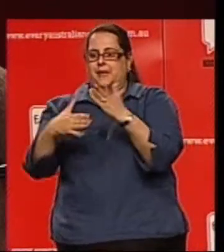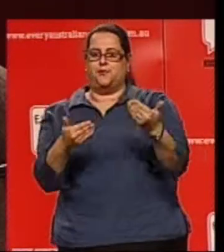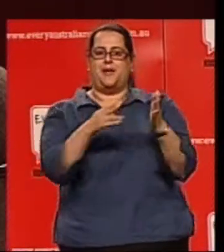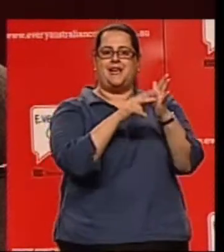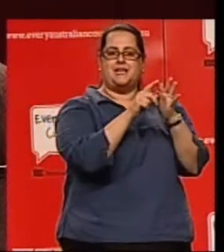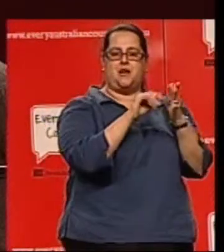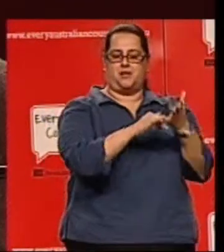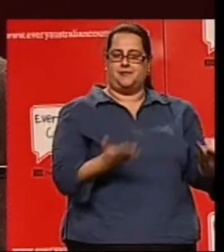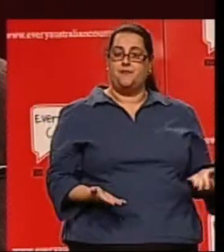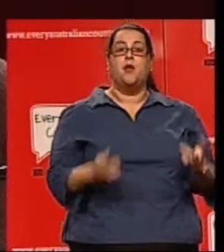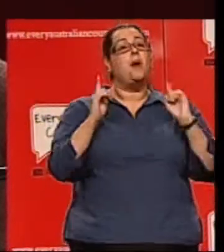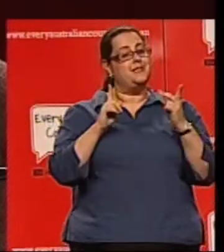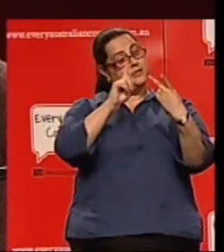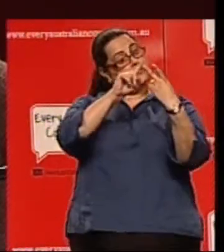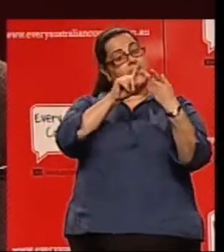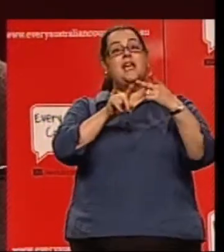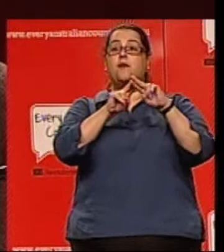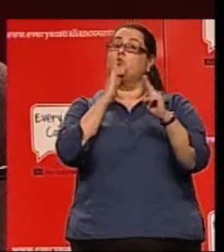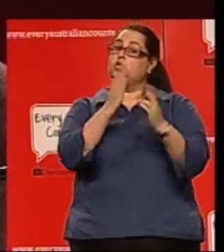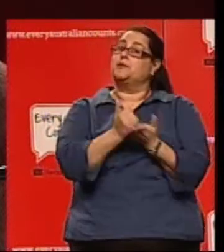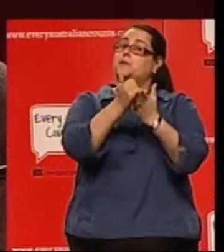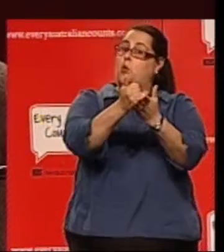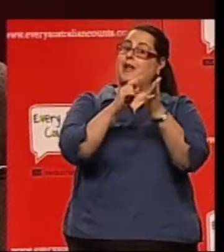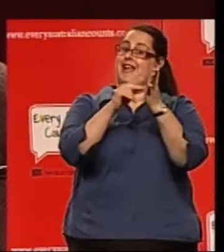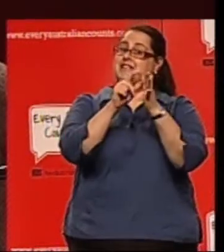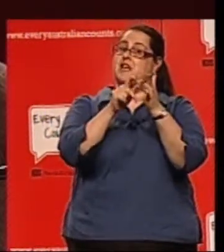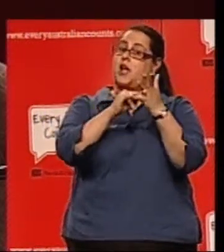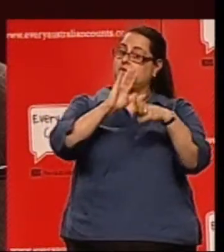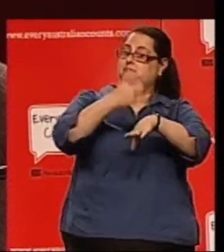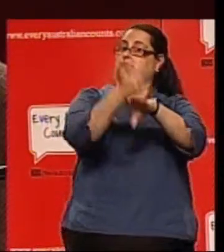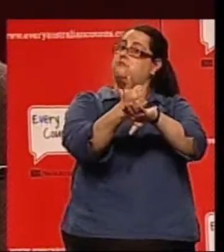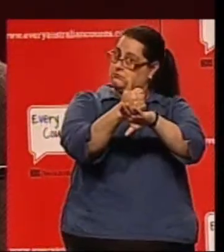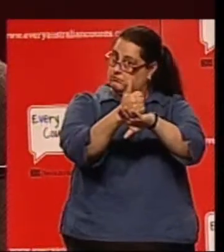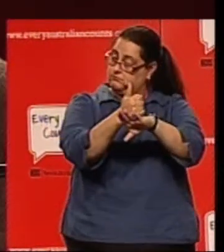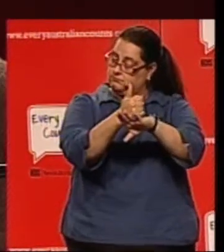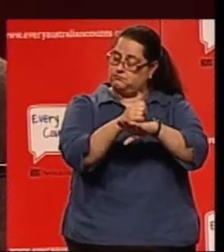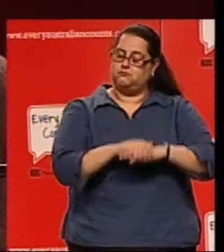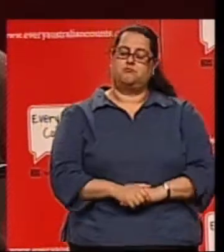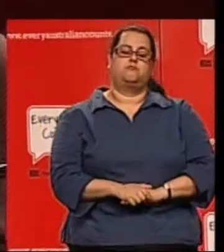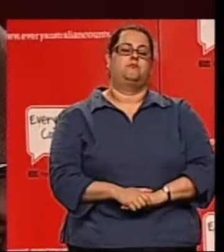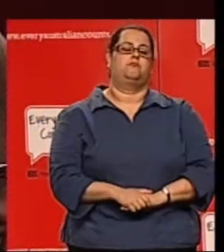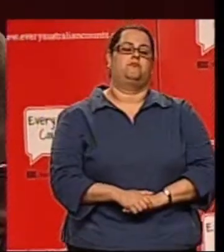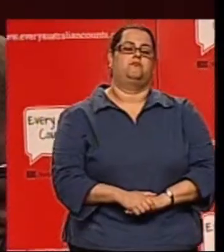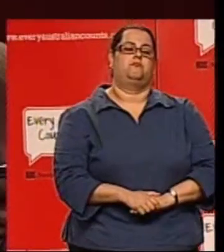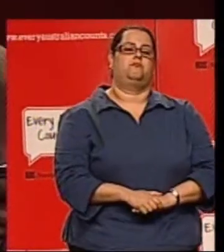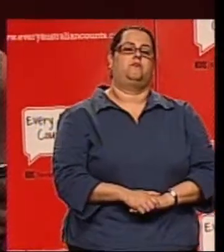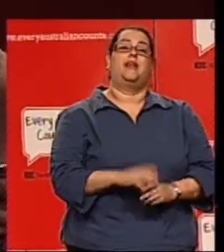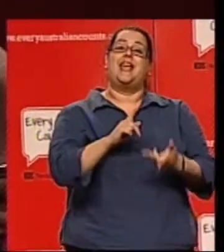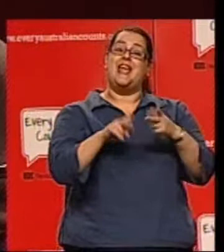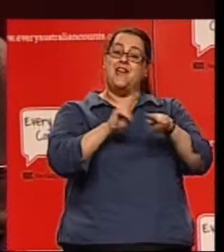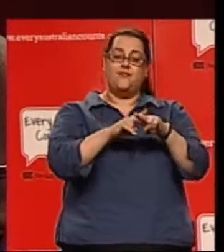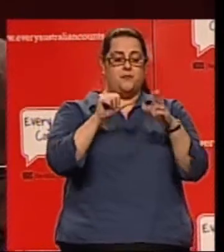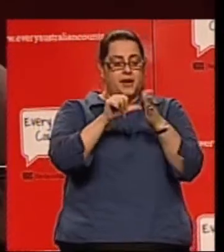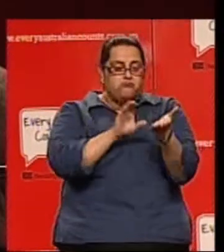On the other hand, if we do support the NDIS, along the lines recommended by the Productivity Commission, if we